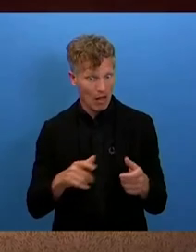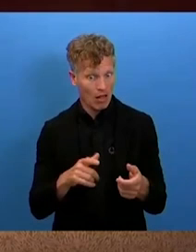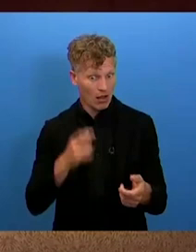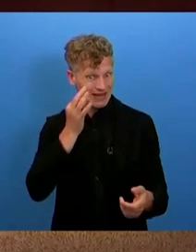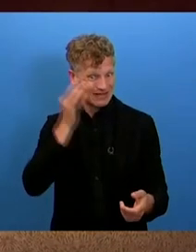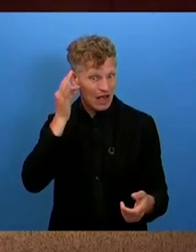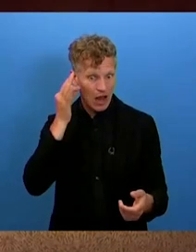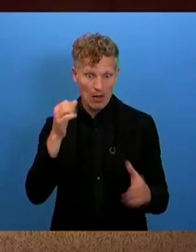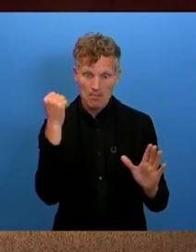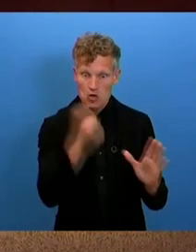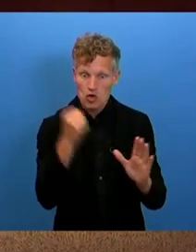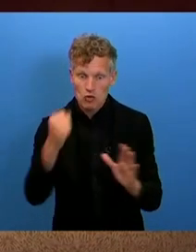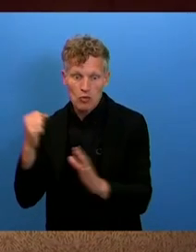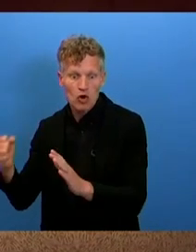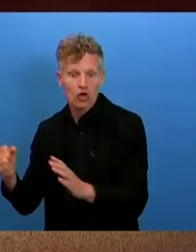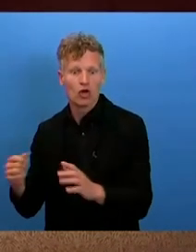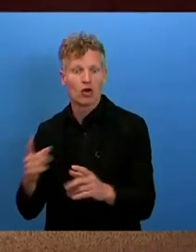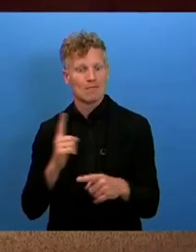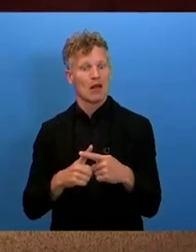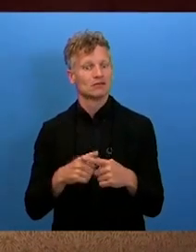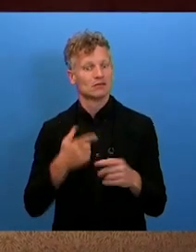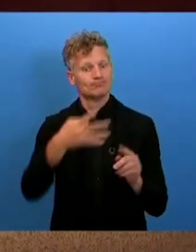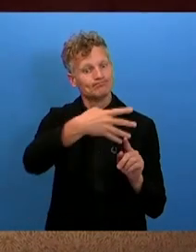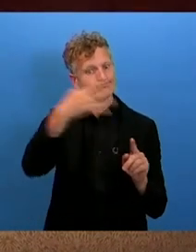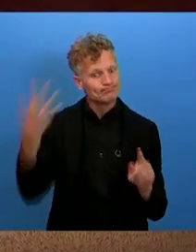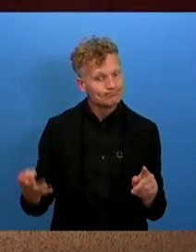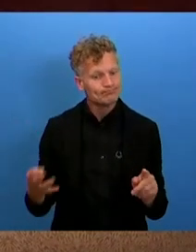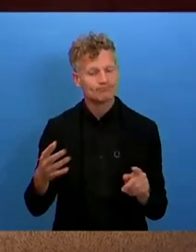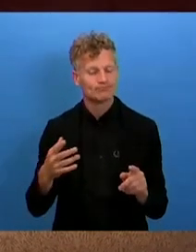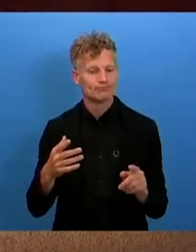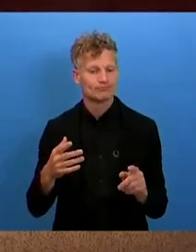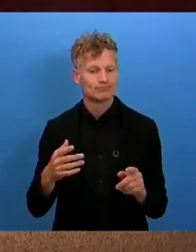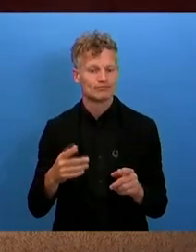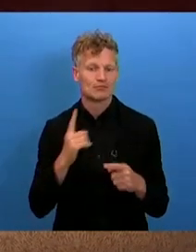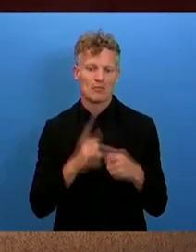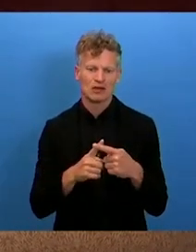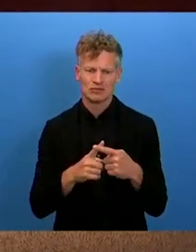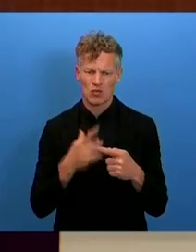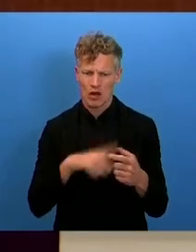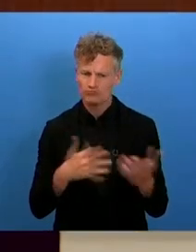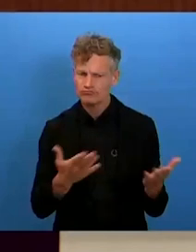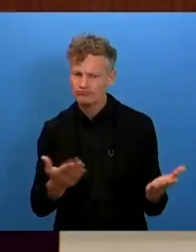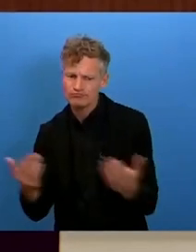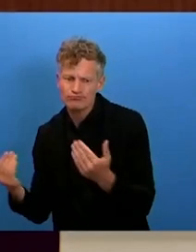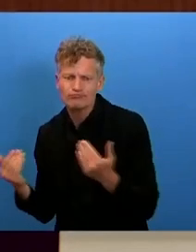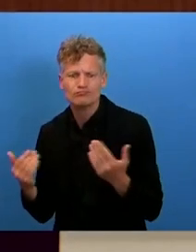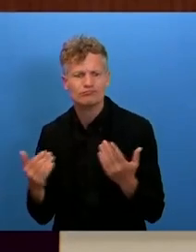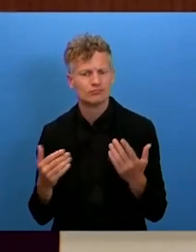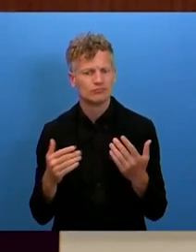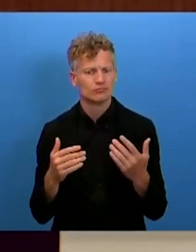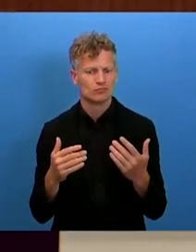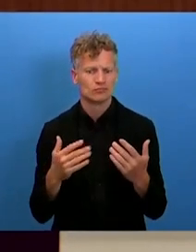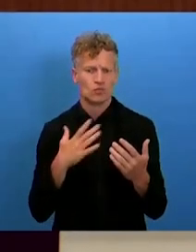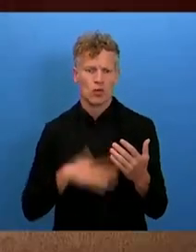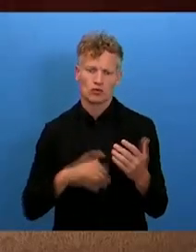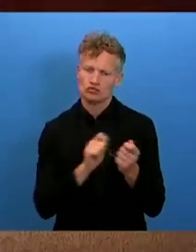I now give the floor to Amina Aparahamian from the Assembly of Armenians of Western Armenia. You have the floor.